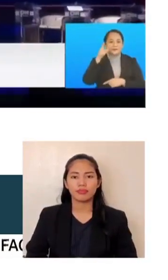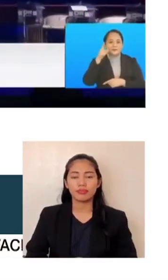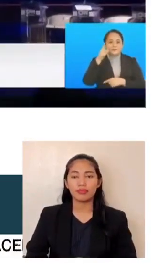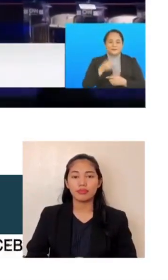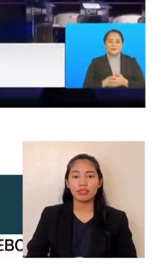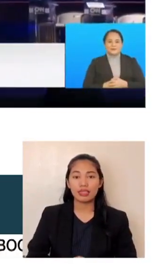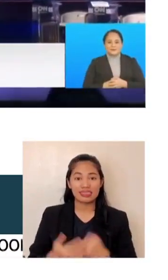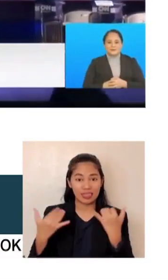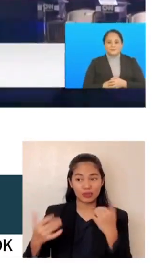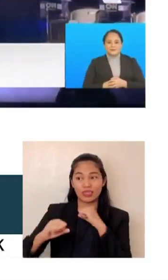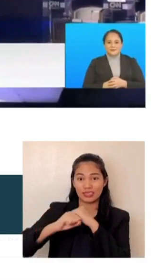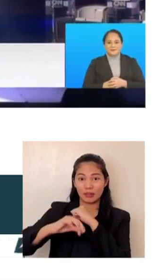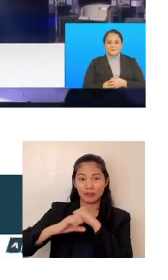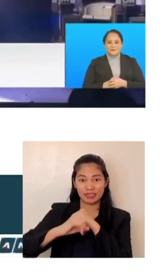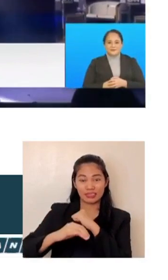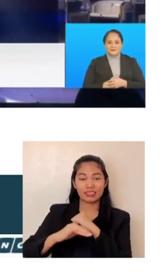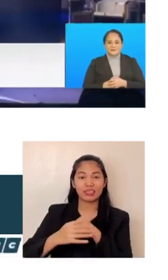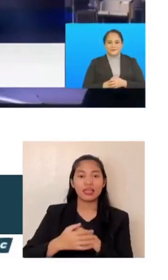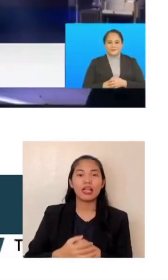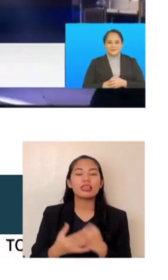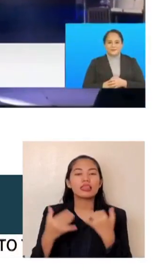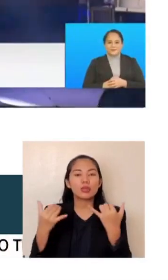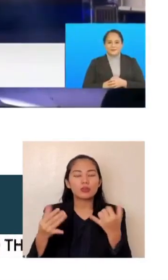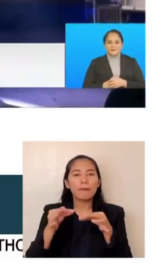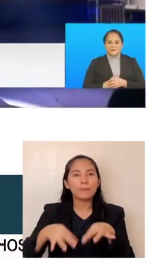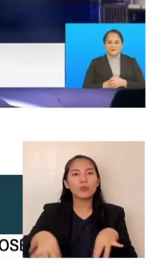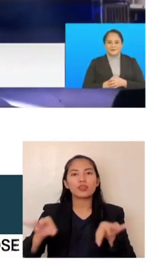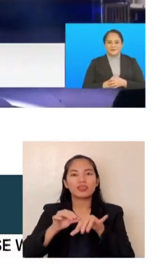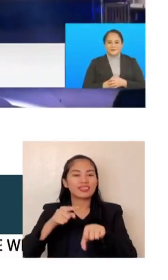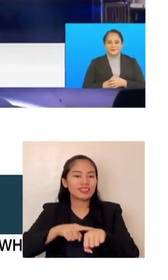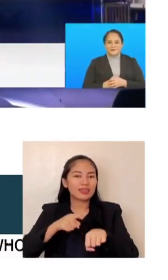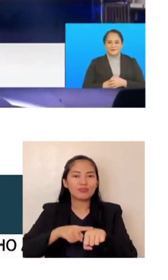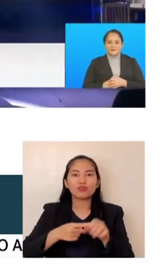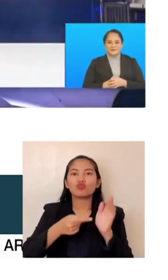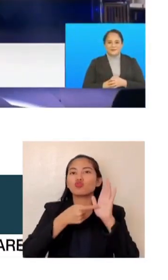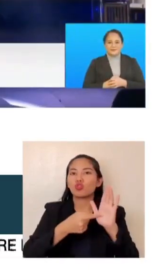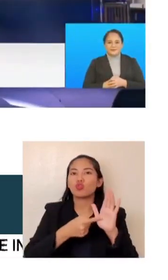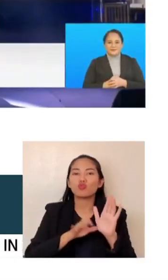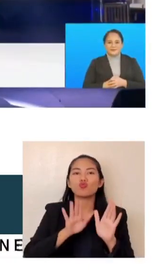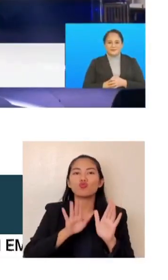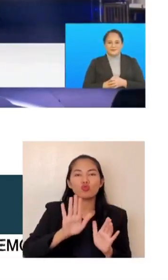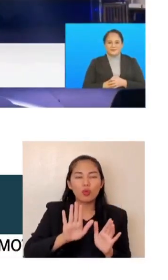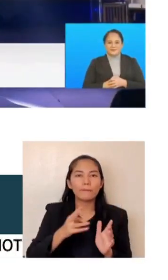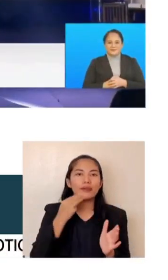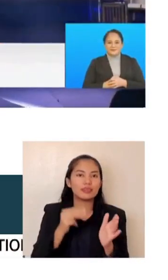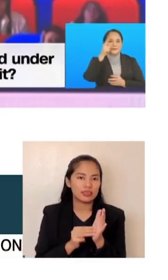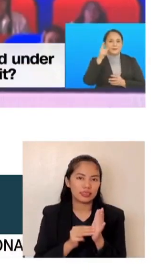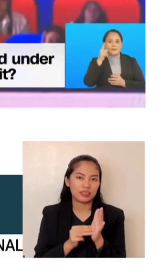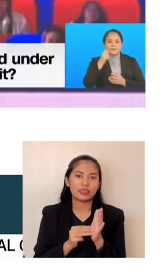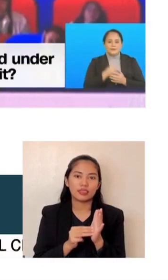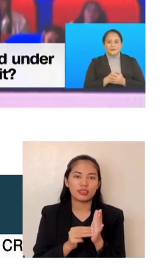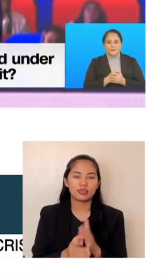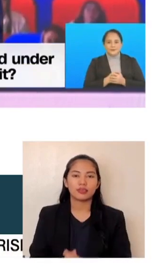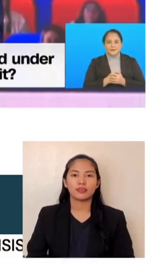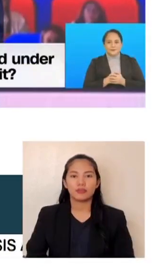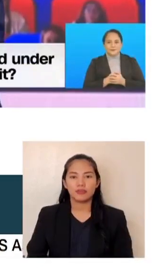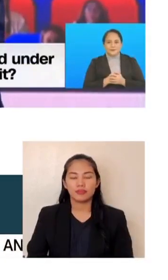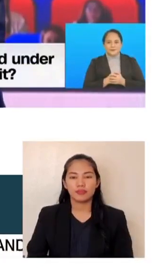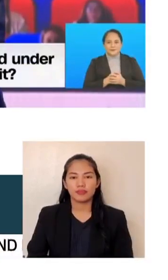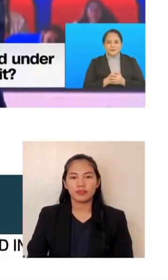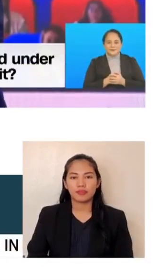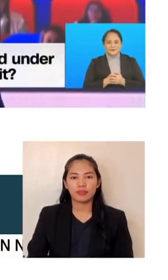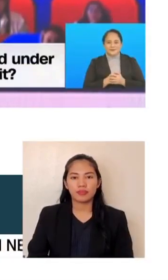to drop the message and anything at all that will provide that space for a candidate